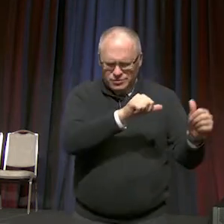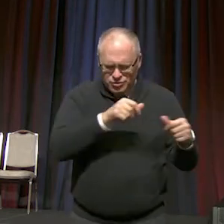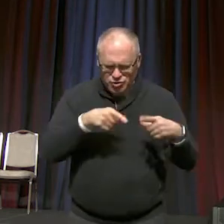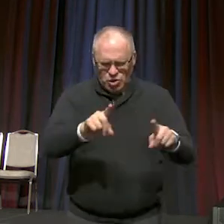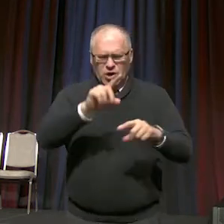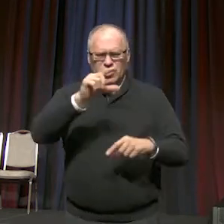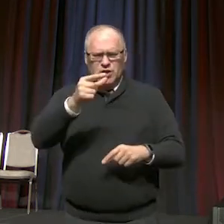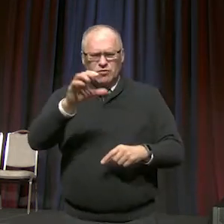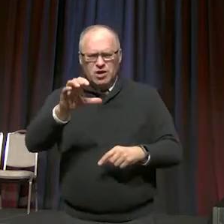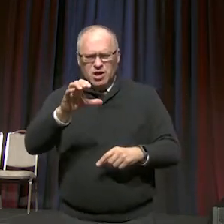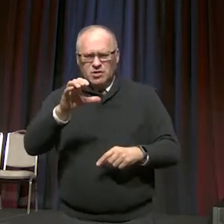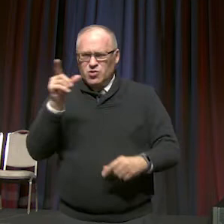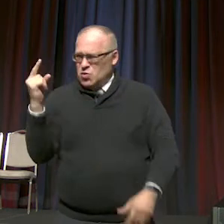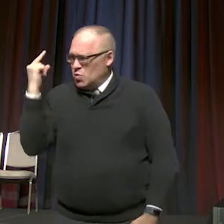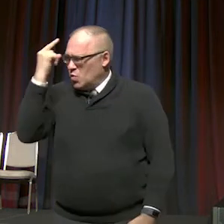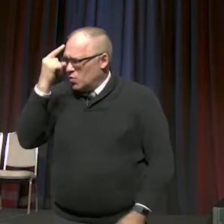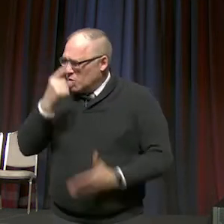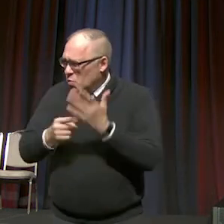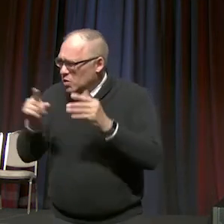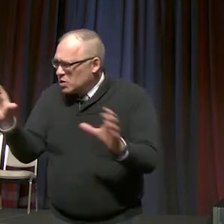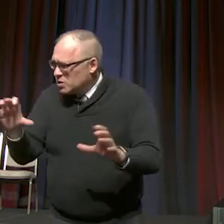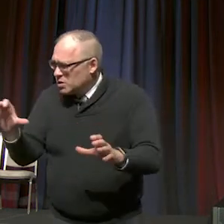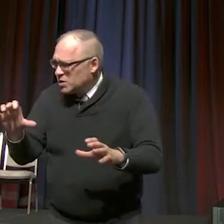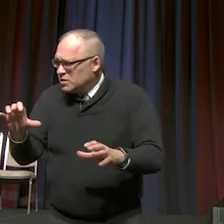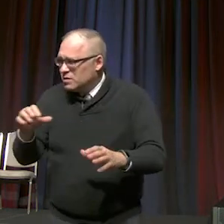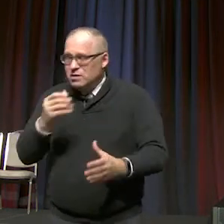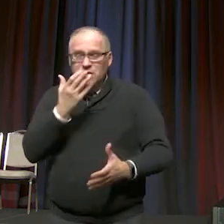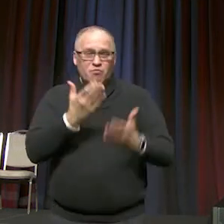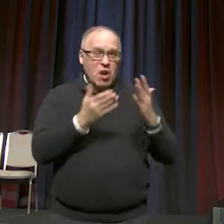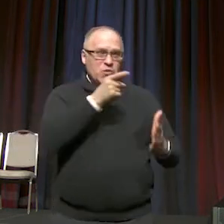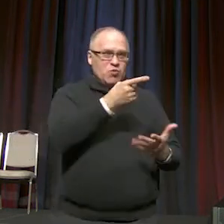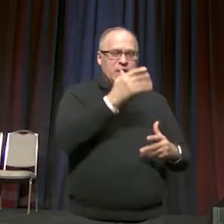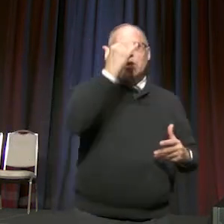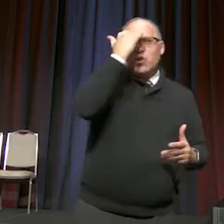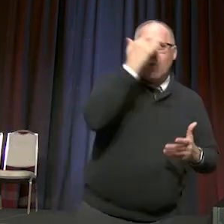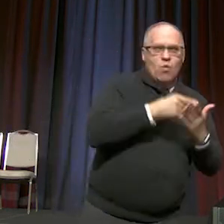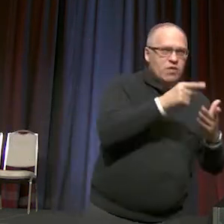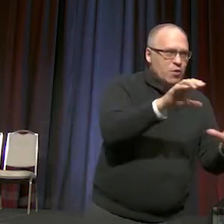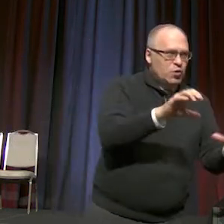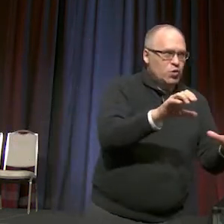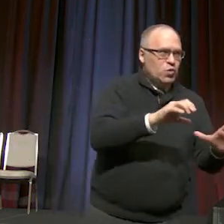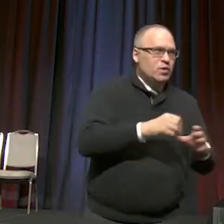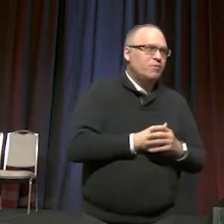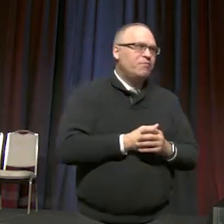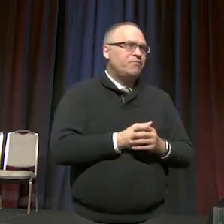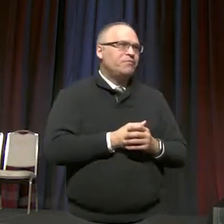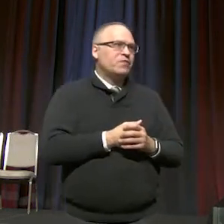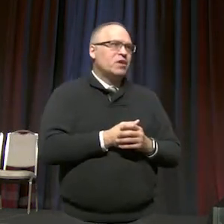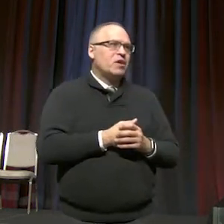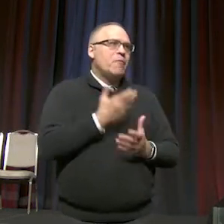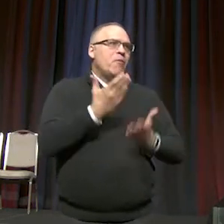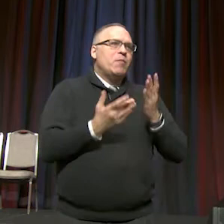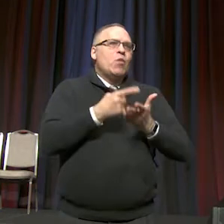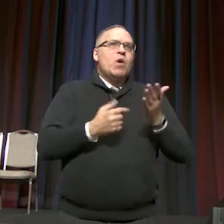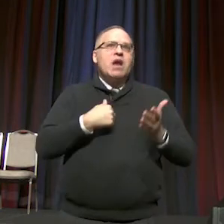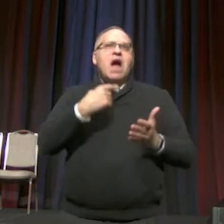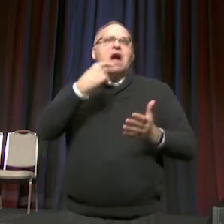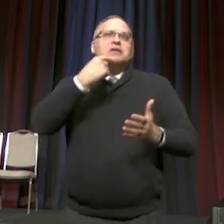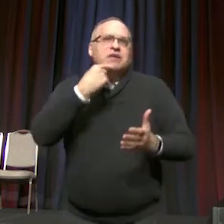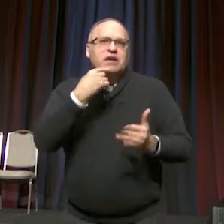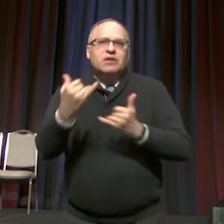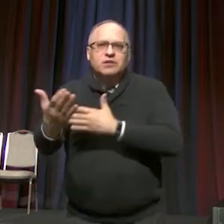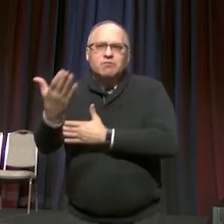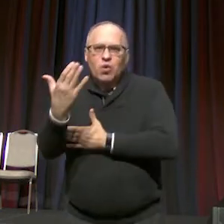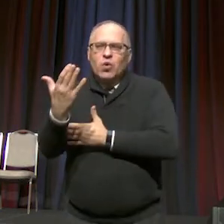You wondered what they were doing? Maybe you didn't. Maybe you knew. Maybe what I'll say this morning will give some of you a